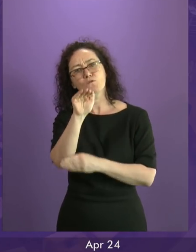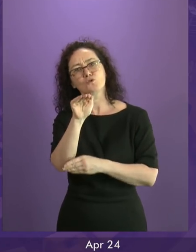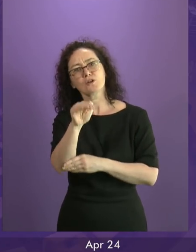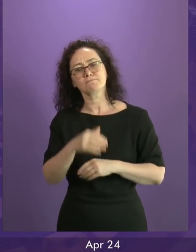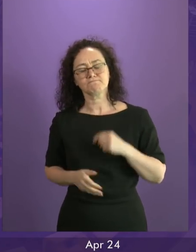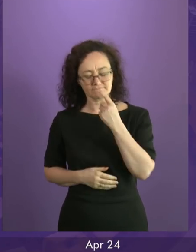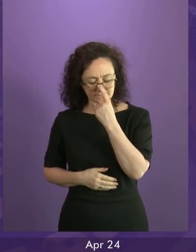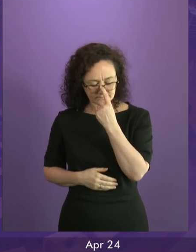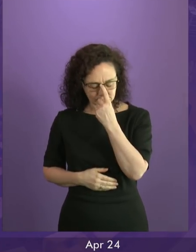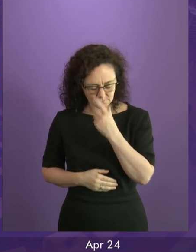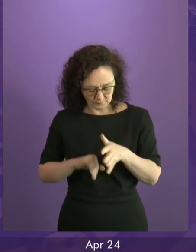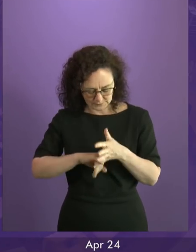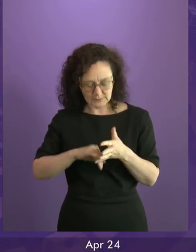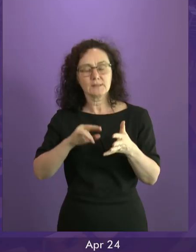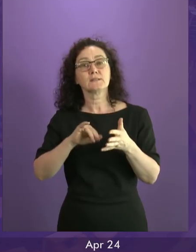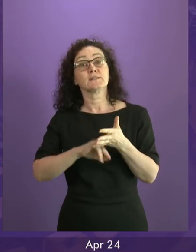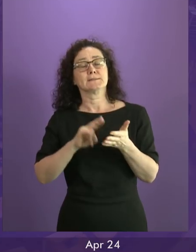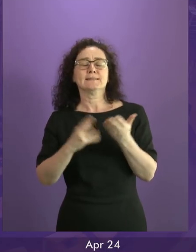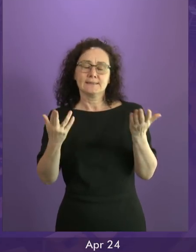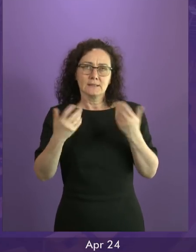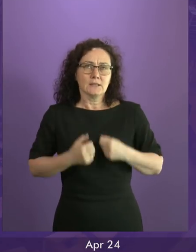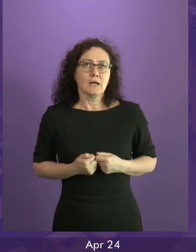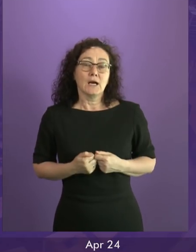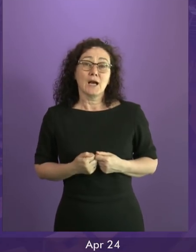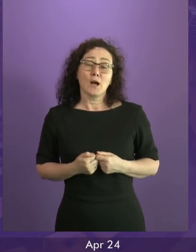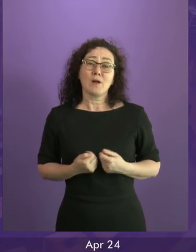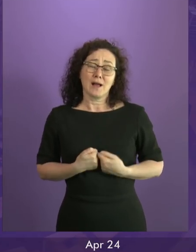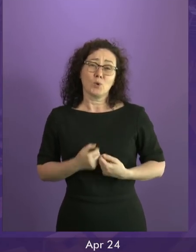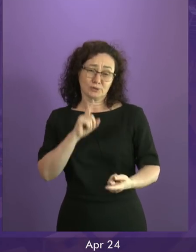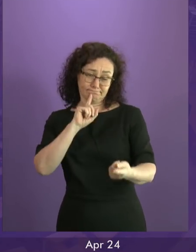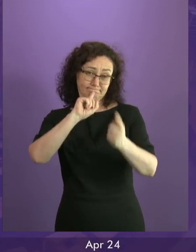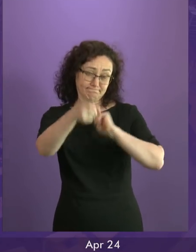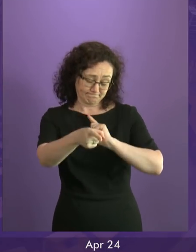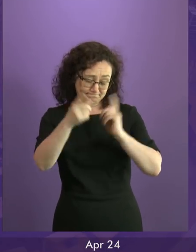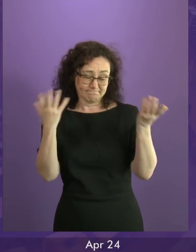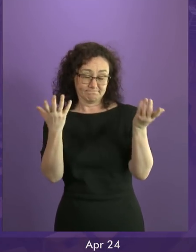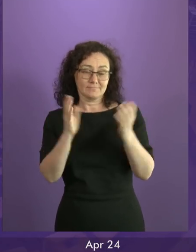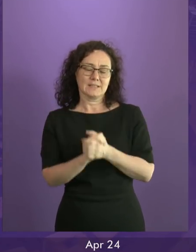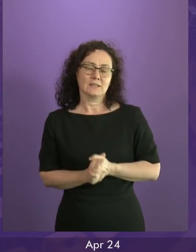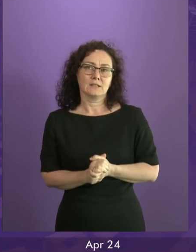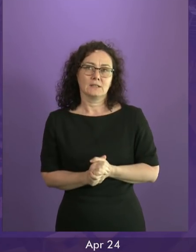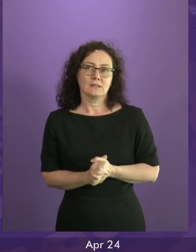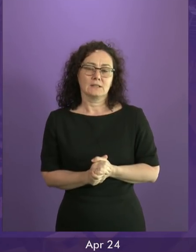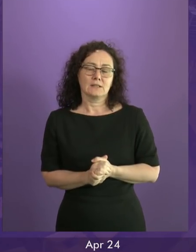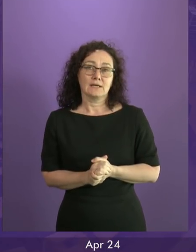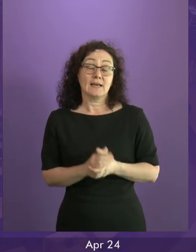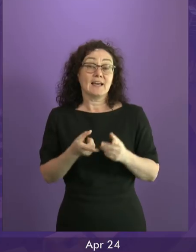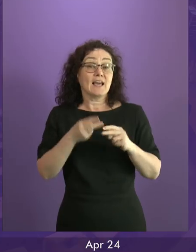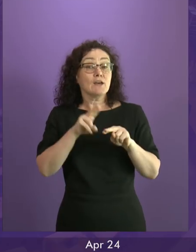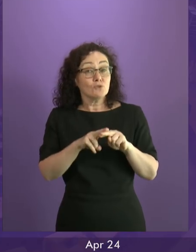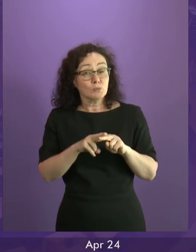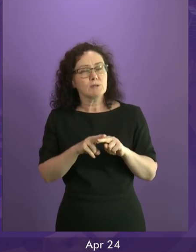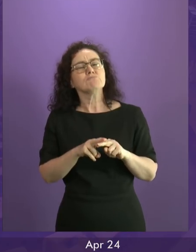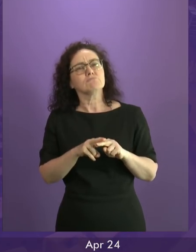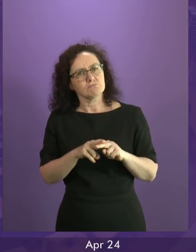going to respond to Rhoda Grant in a very genuine way because if she'd listened to